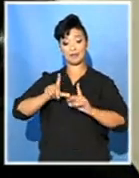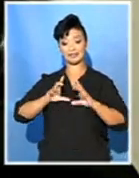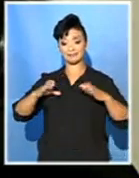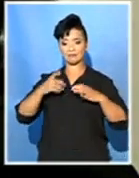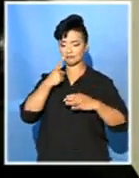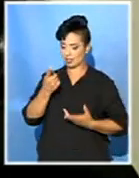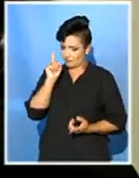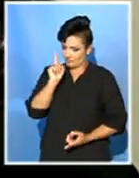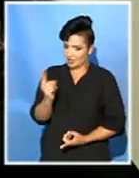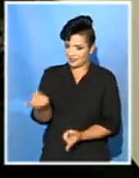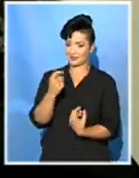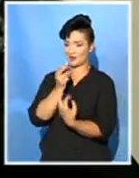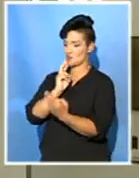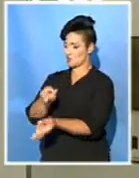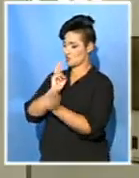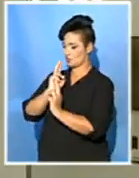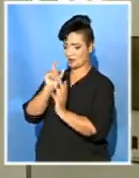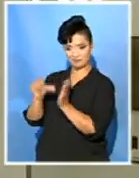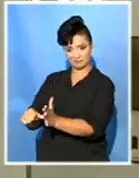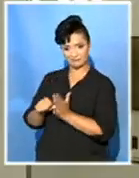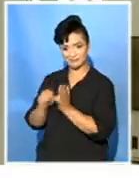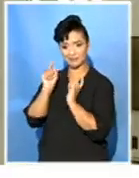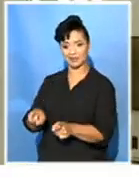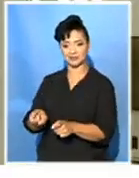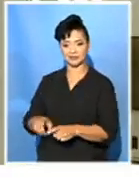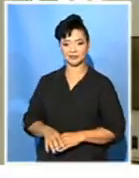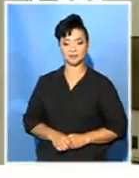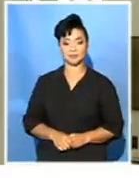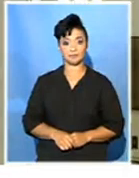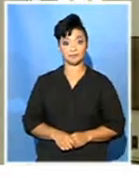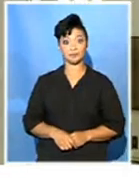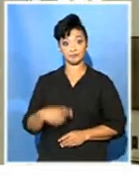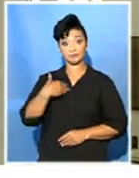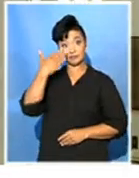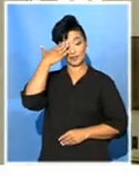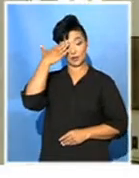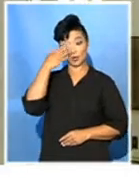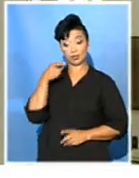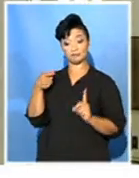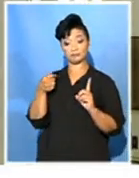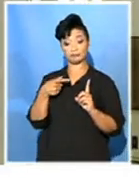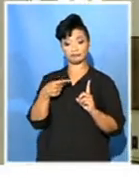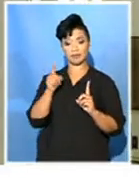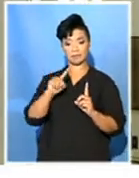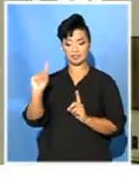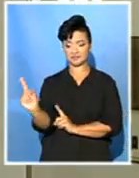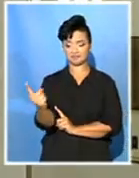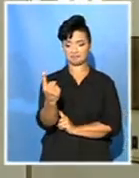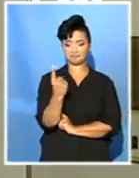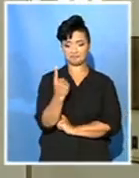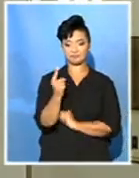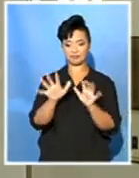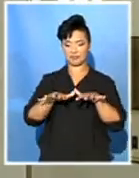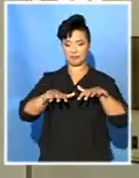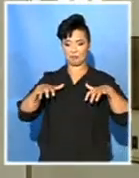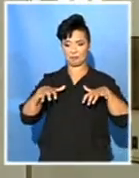have no choice but to answer the questions. As I understand it, he now needs to appear, he would need to appear in front of Scopa should Scopa